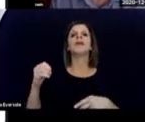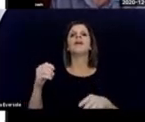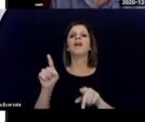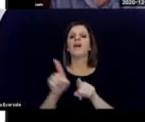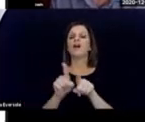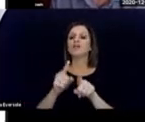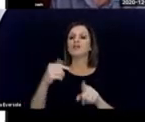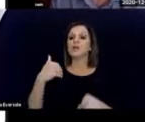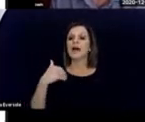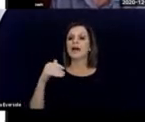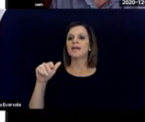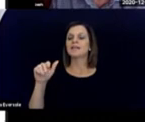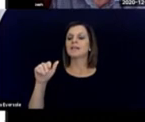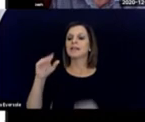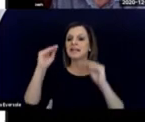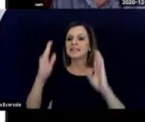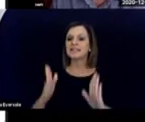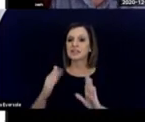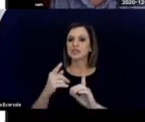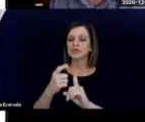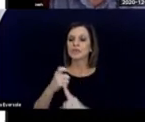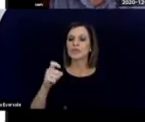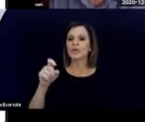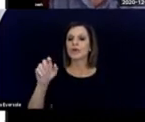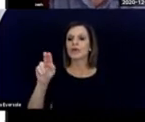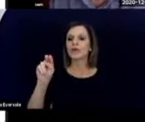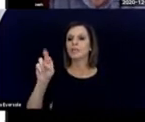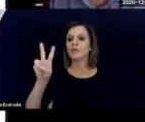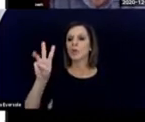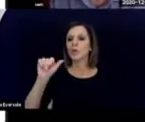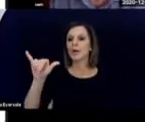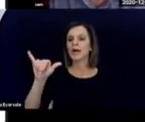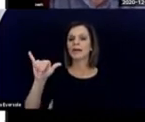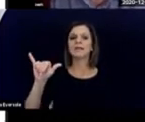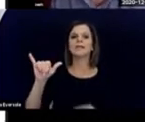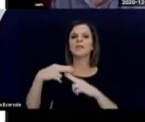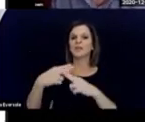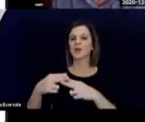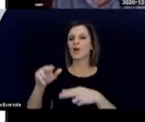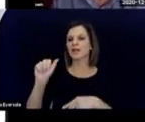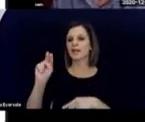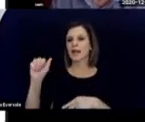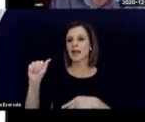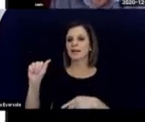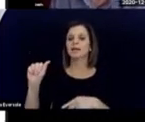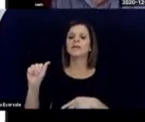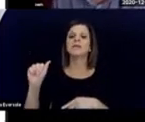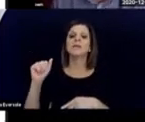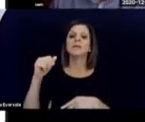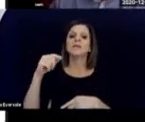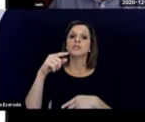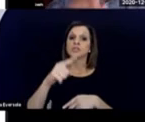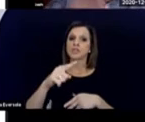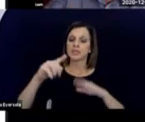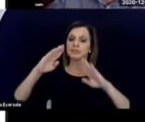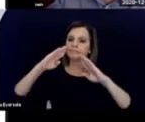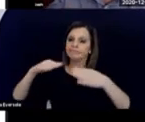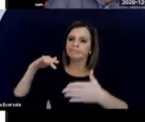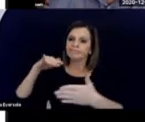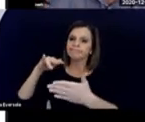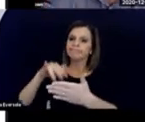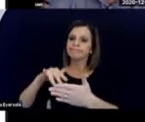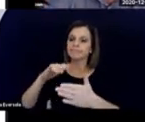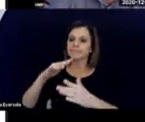Anna Nafstad, who did a lot of work on the environmental zones for the